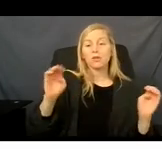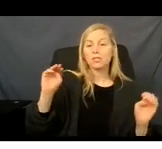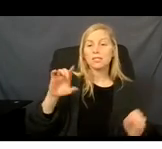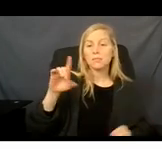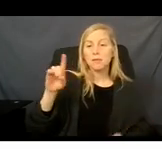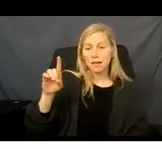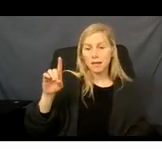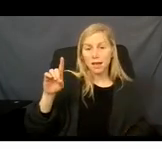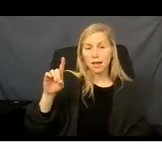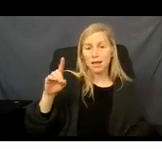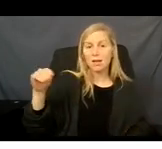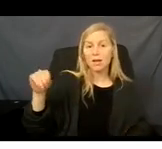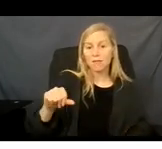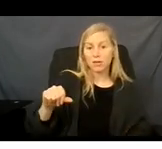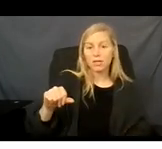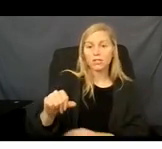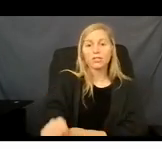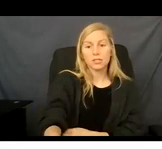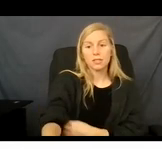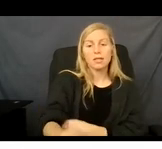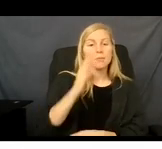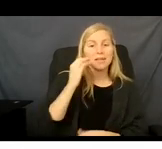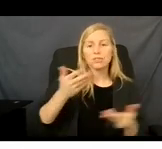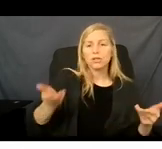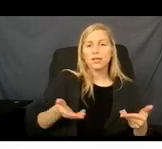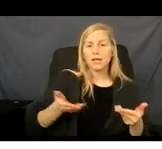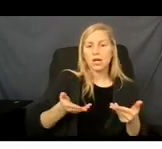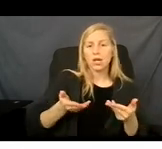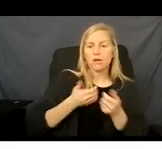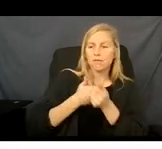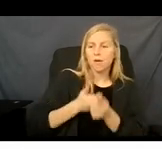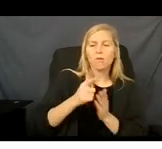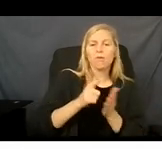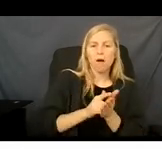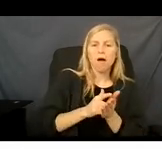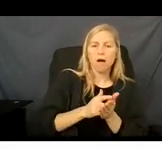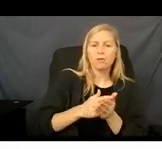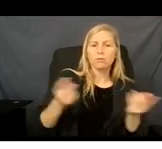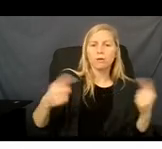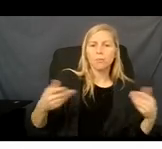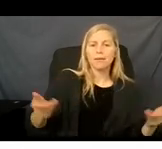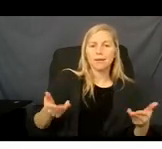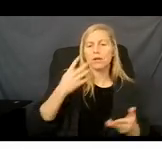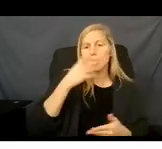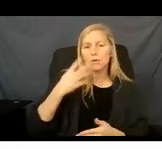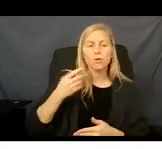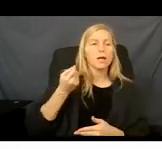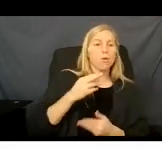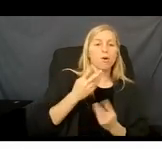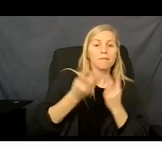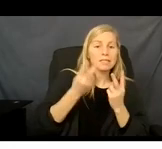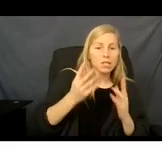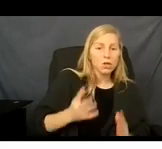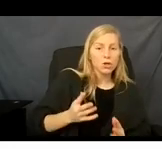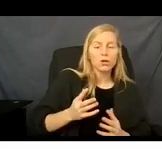for the fact that they are lawfully in the United States. So even if you are just a visitor, you